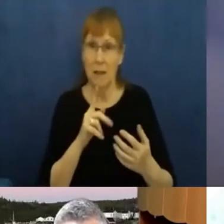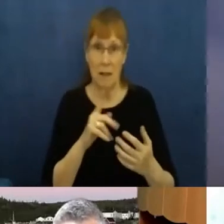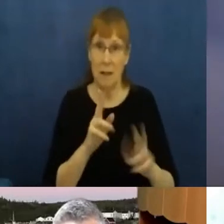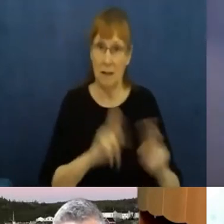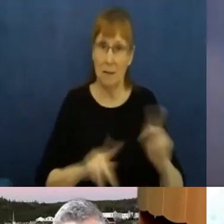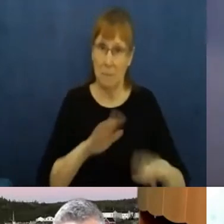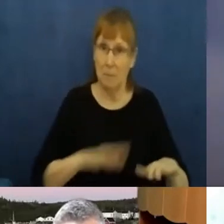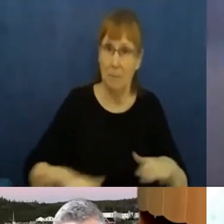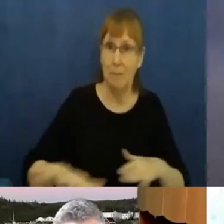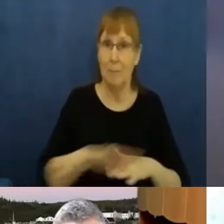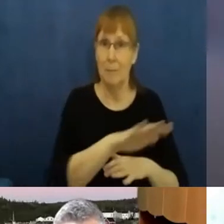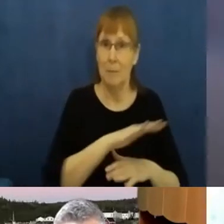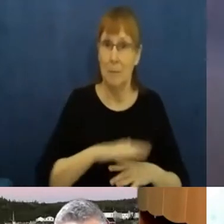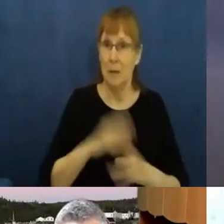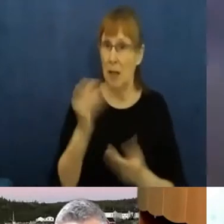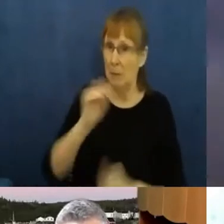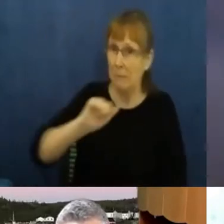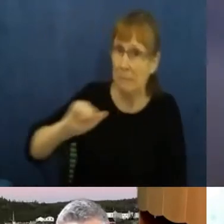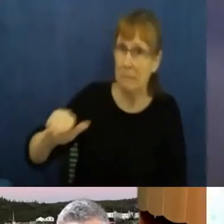communities?